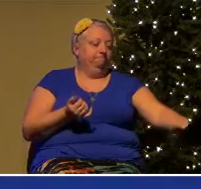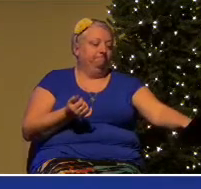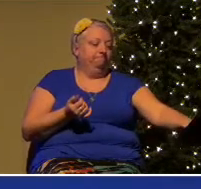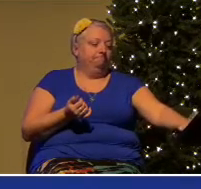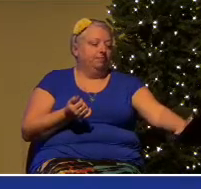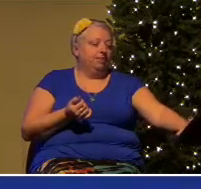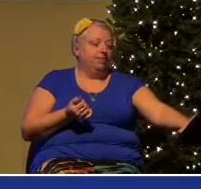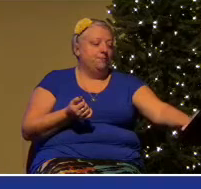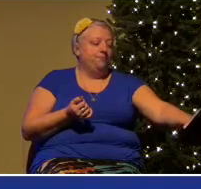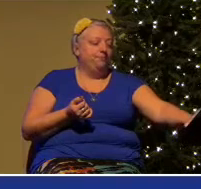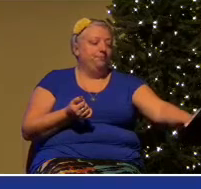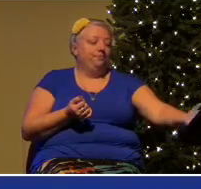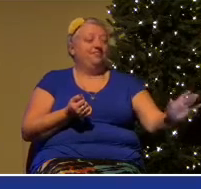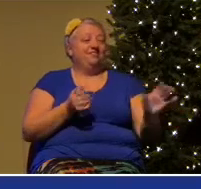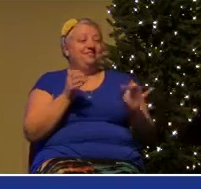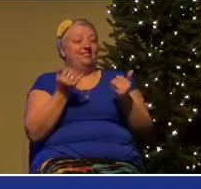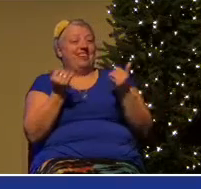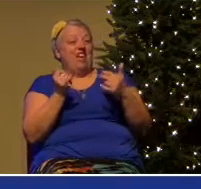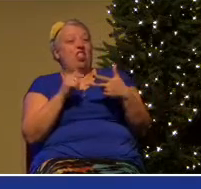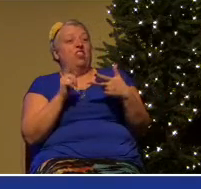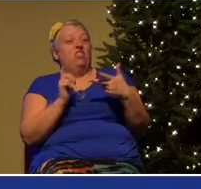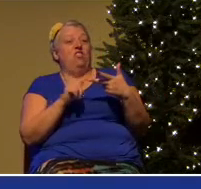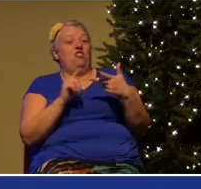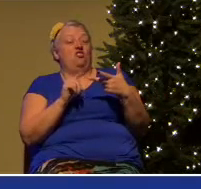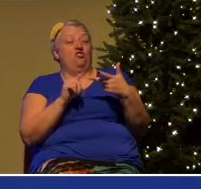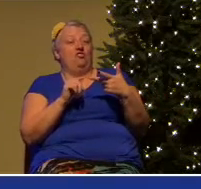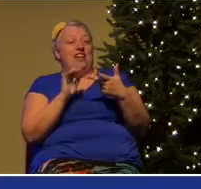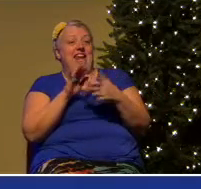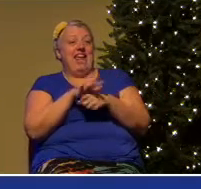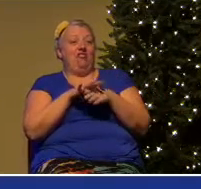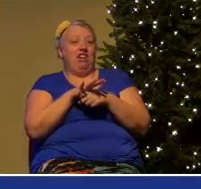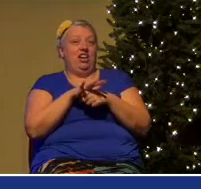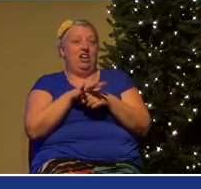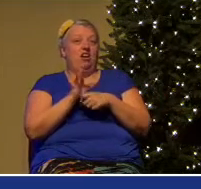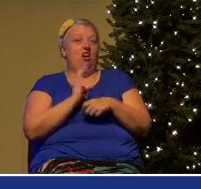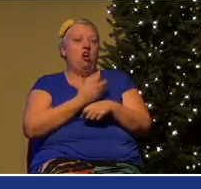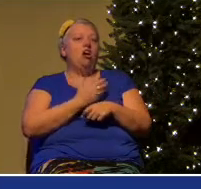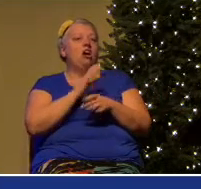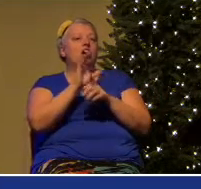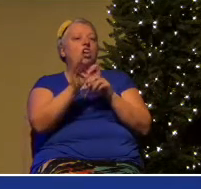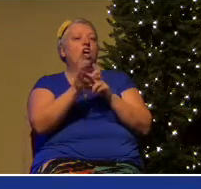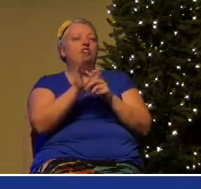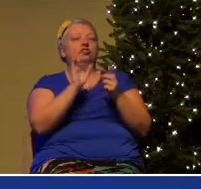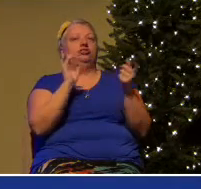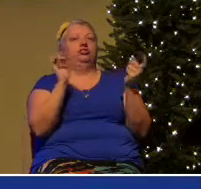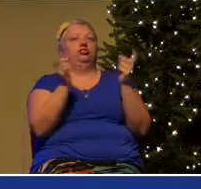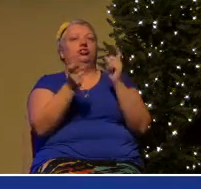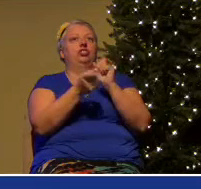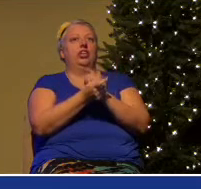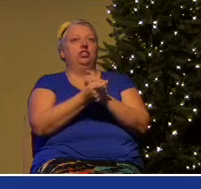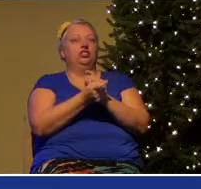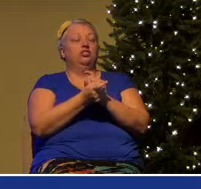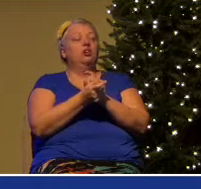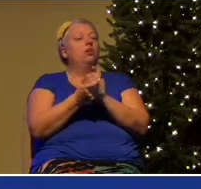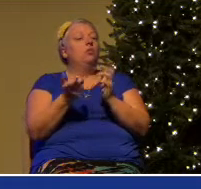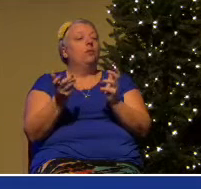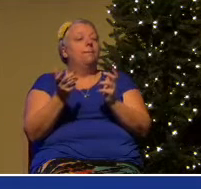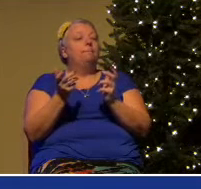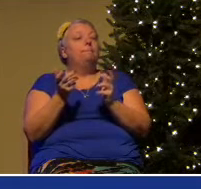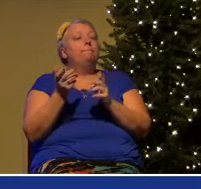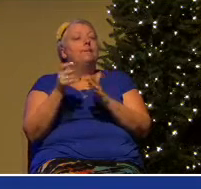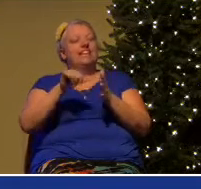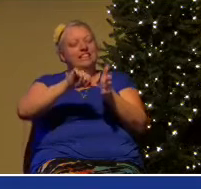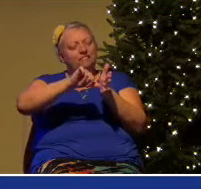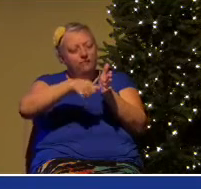area in our culture that is really changing. And I'll be brief about this, but that is our emphasis on